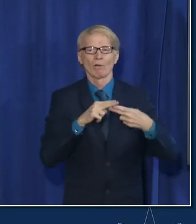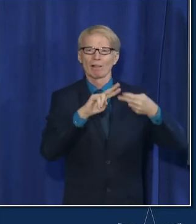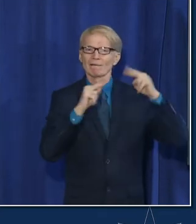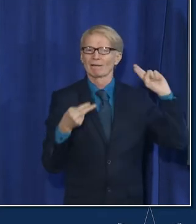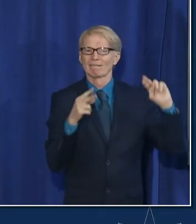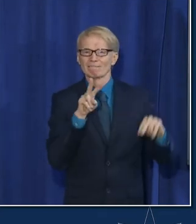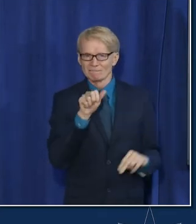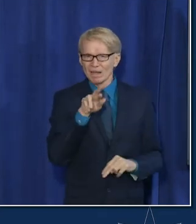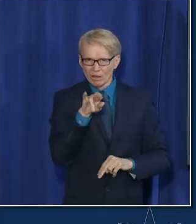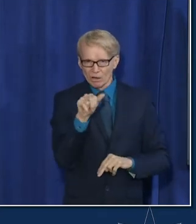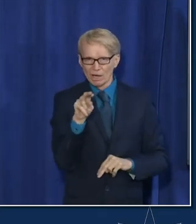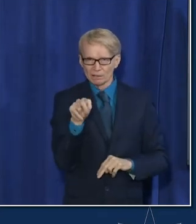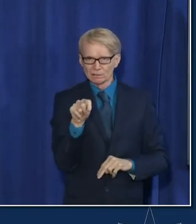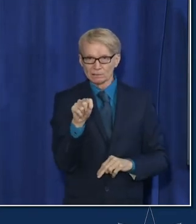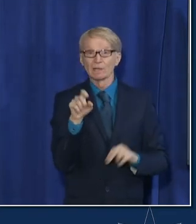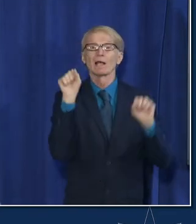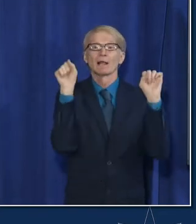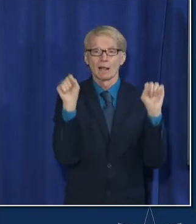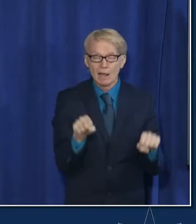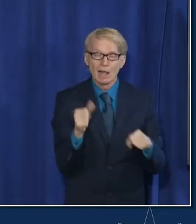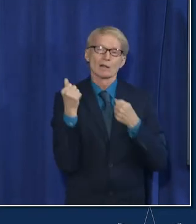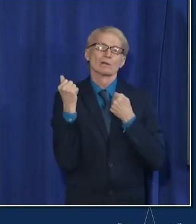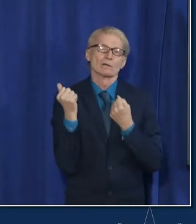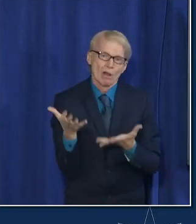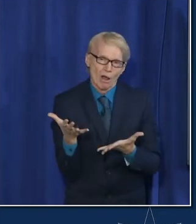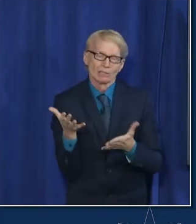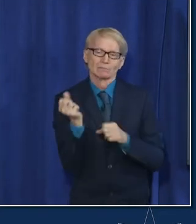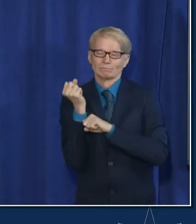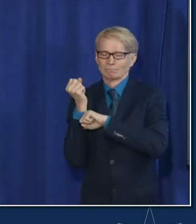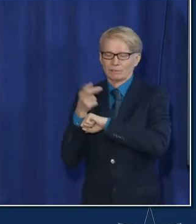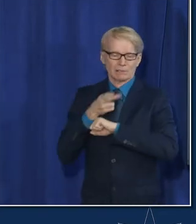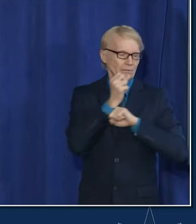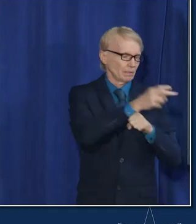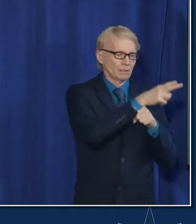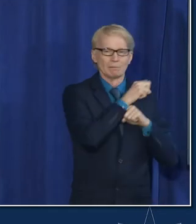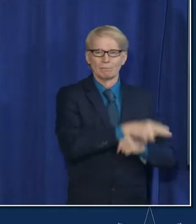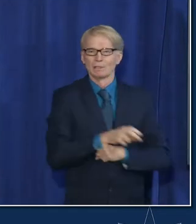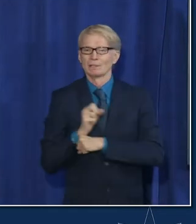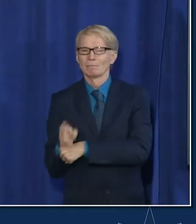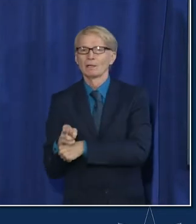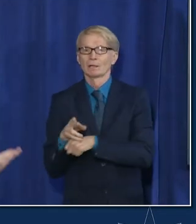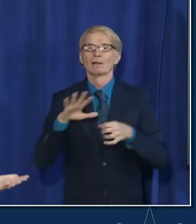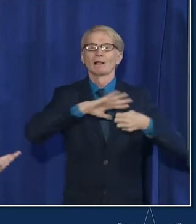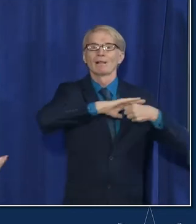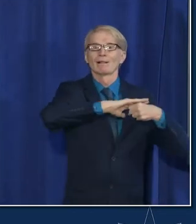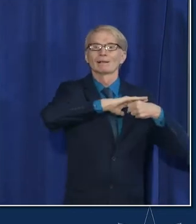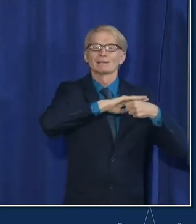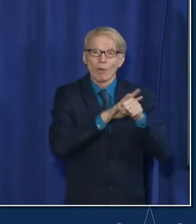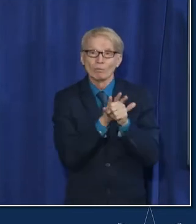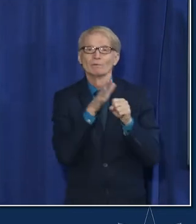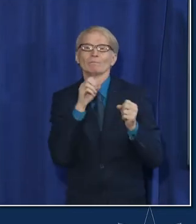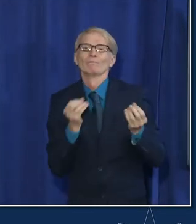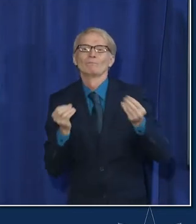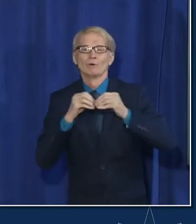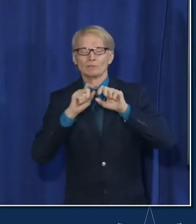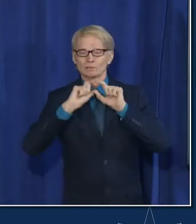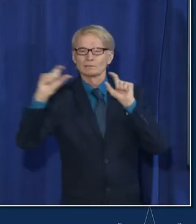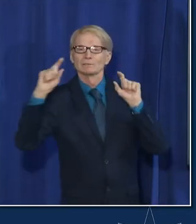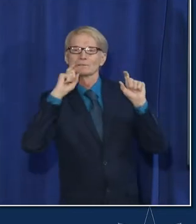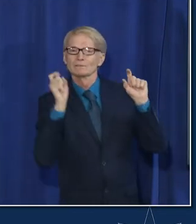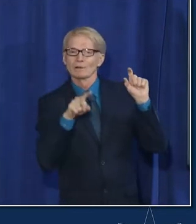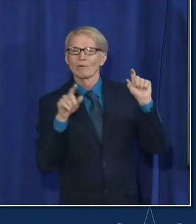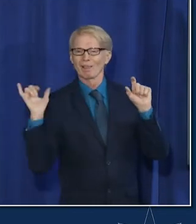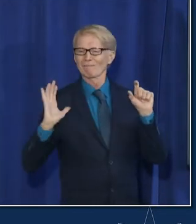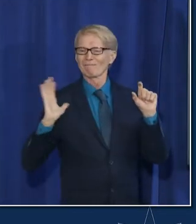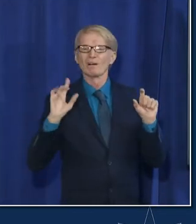virus is the one that's likely to out compete the other ones and it's the ones that's likely to you're going to detect it the most that's what we've seen in delta